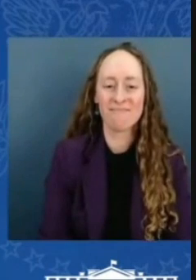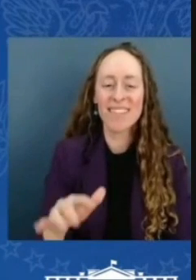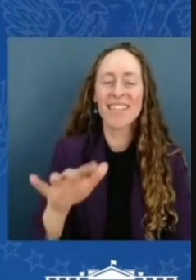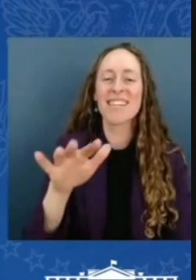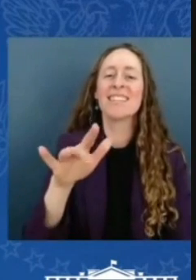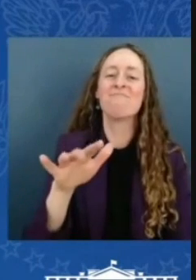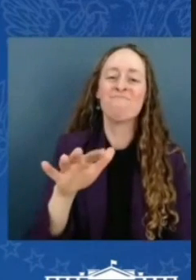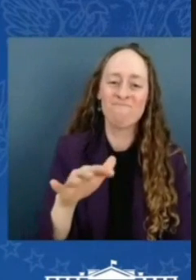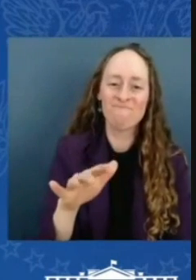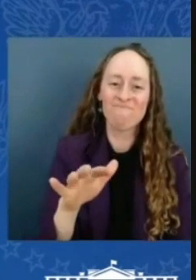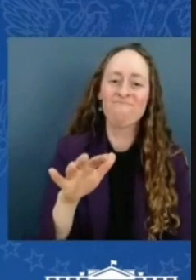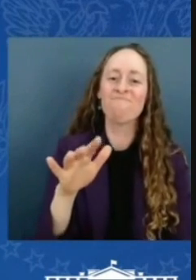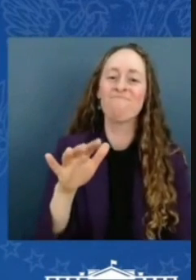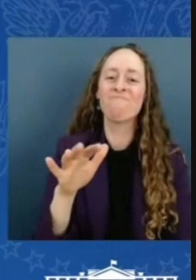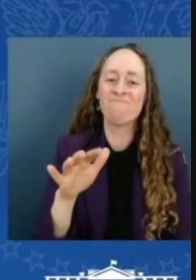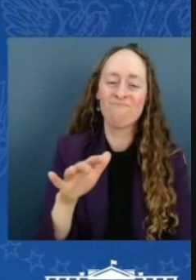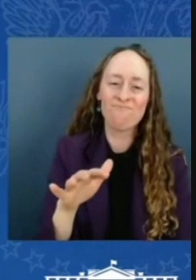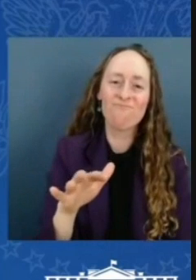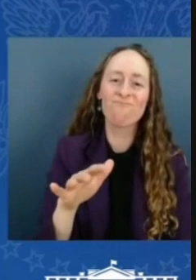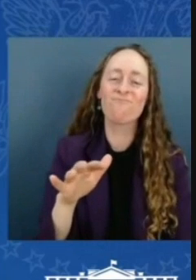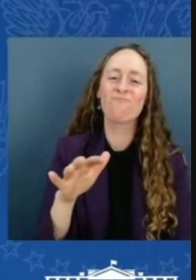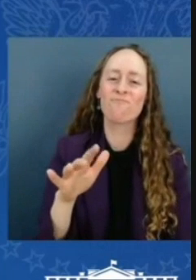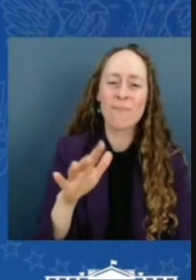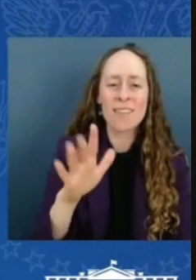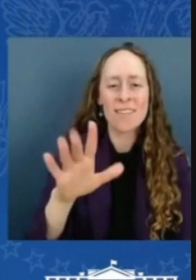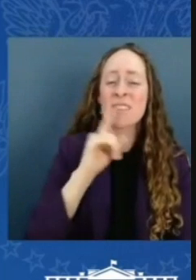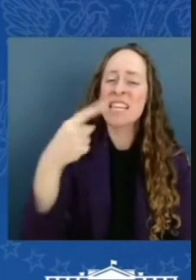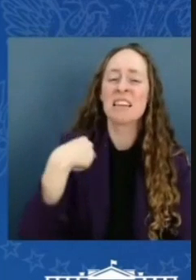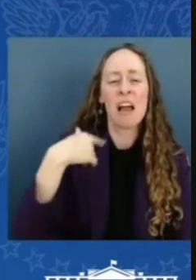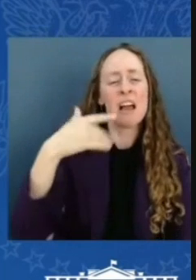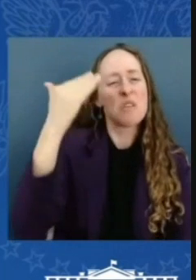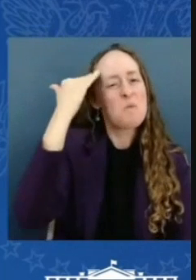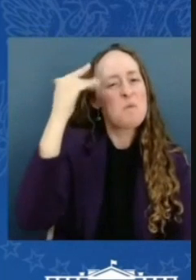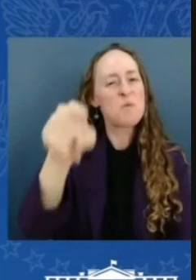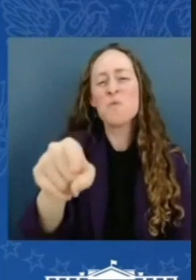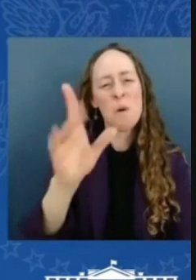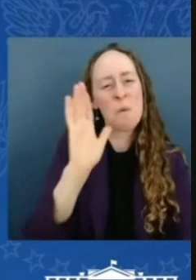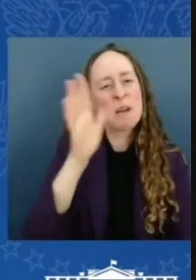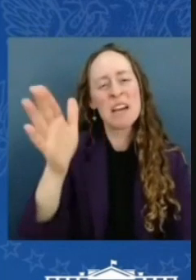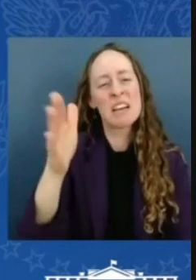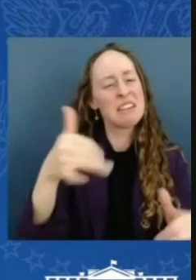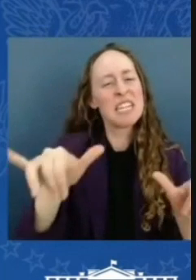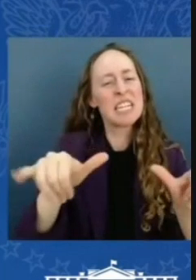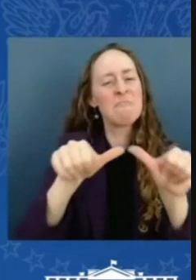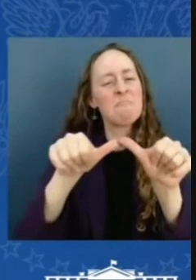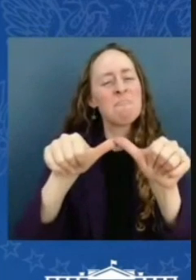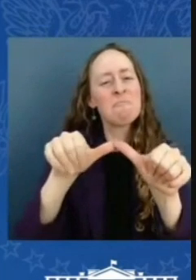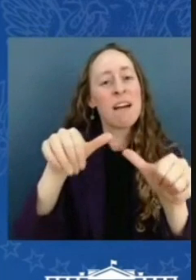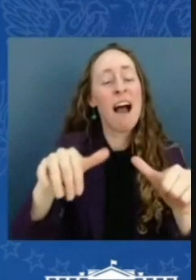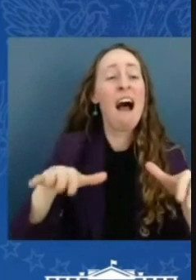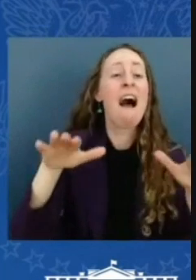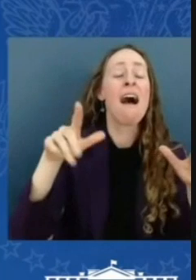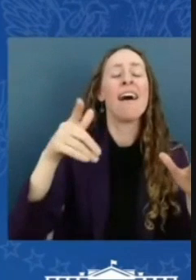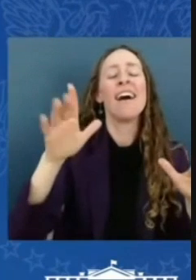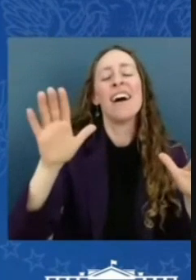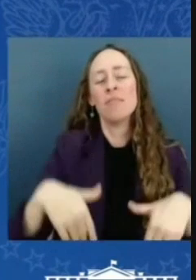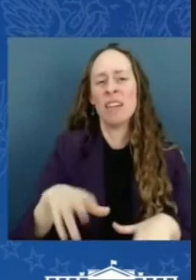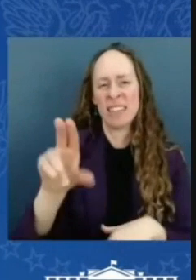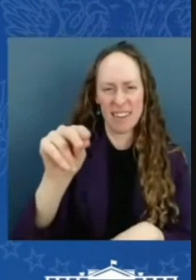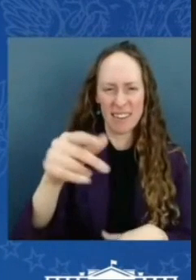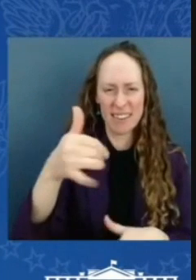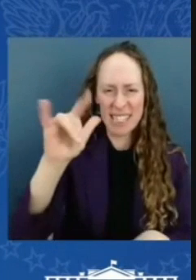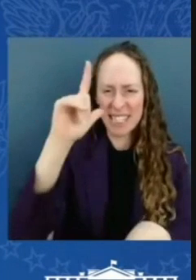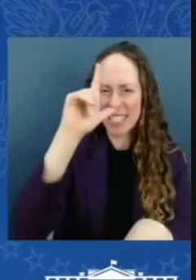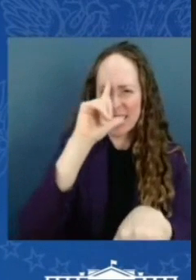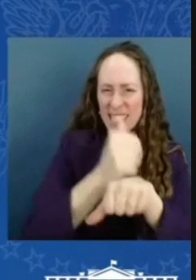But you said, see, you never gave up. You never gave up. You kept the faith and you just finished the job. Look, take the title game against